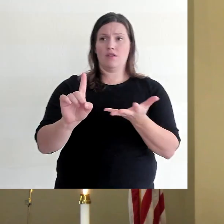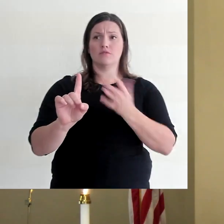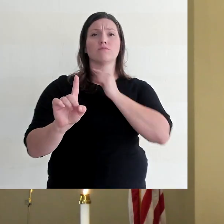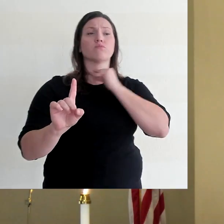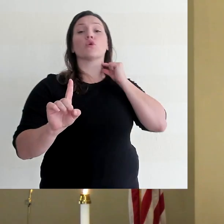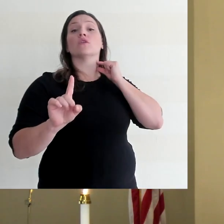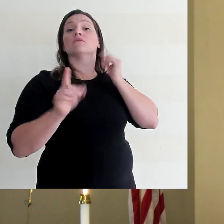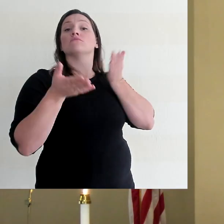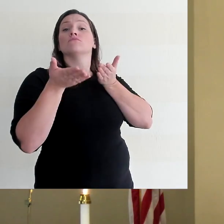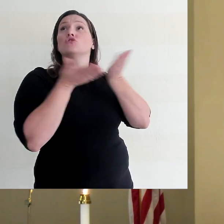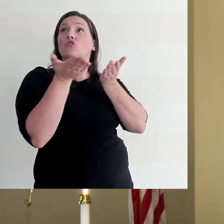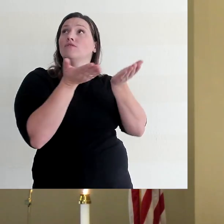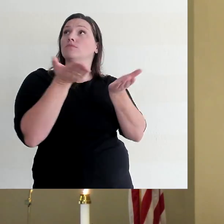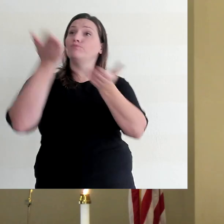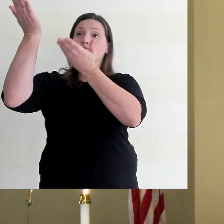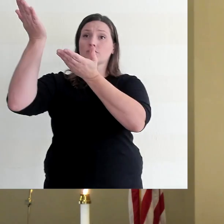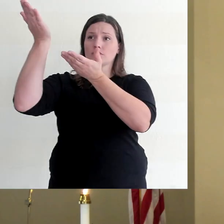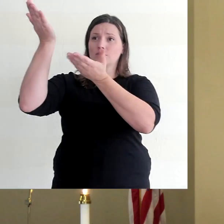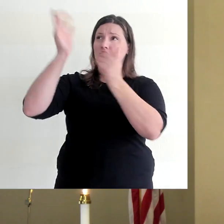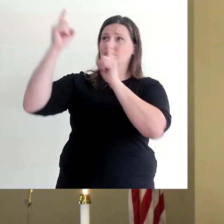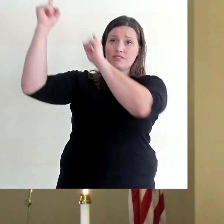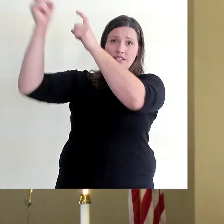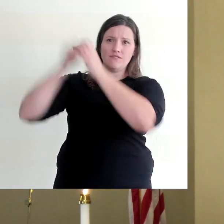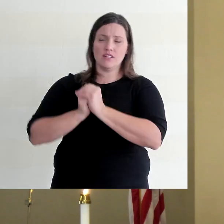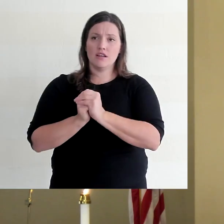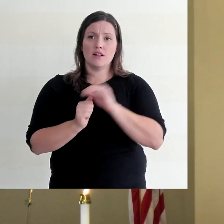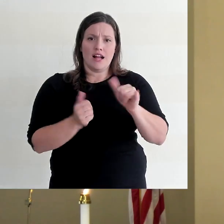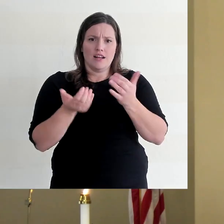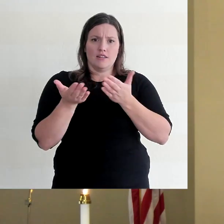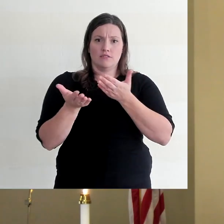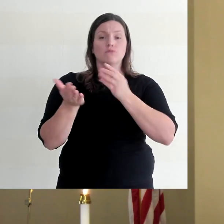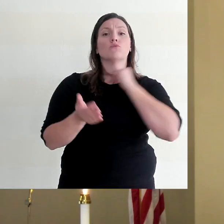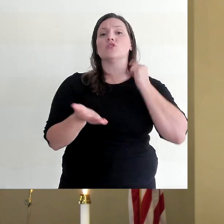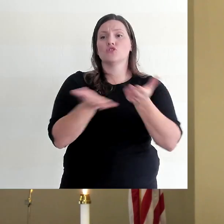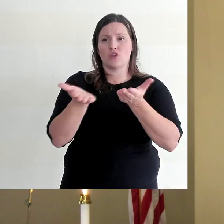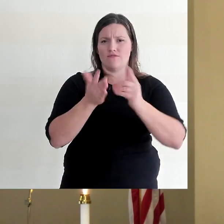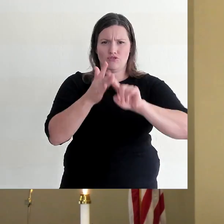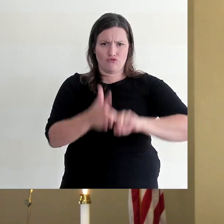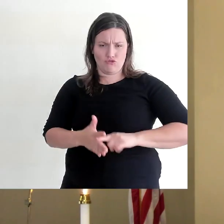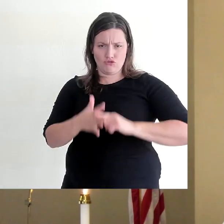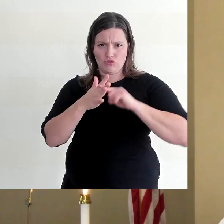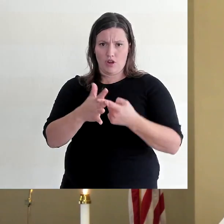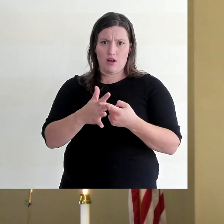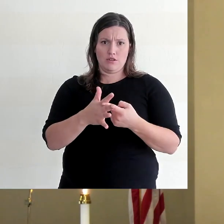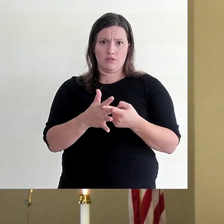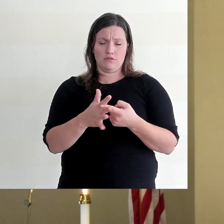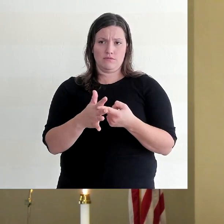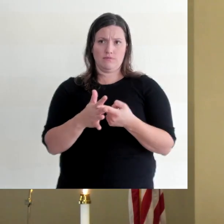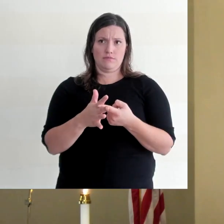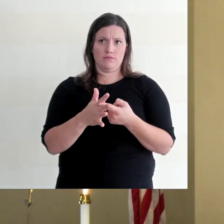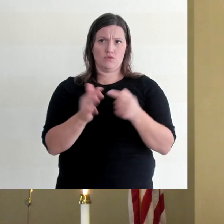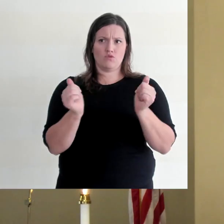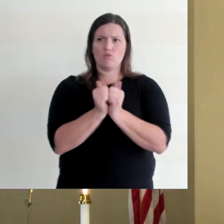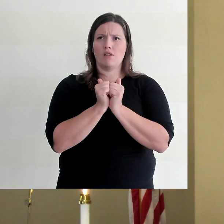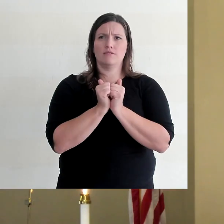to God. And that priestly service begins when you thank